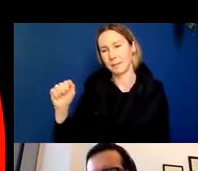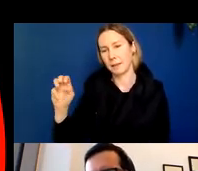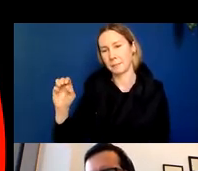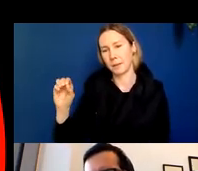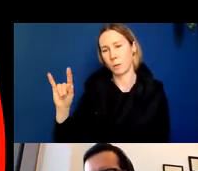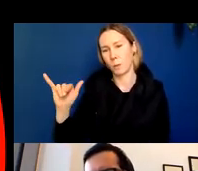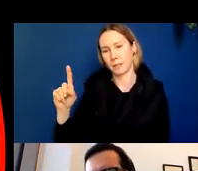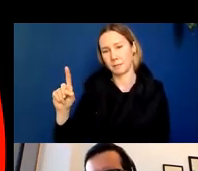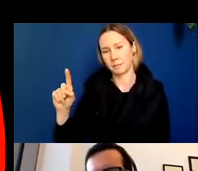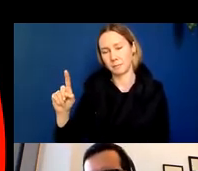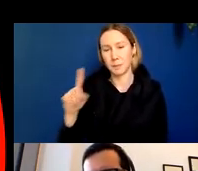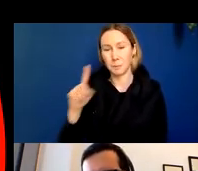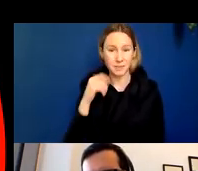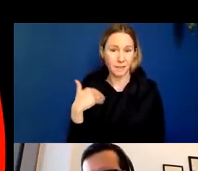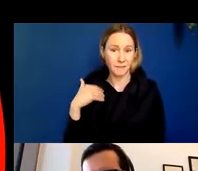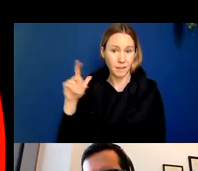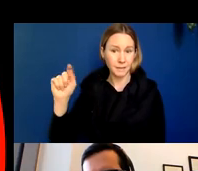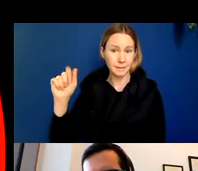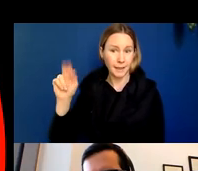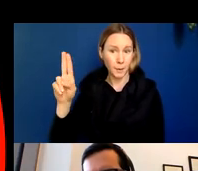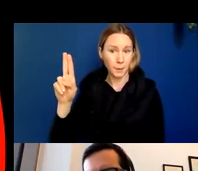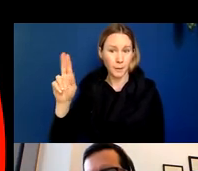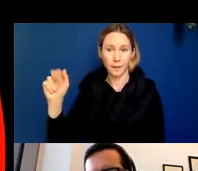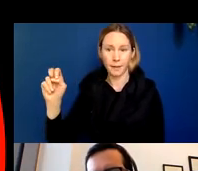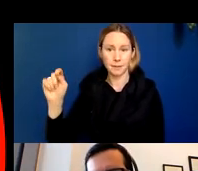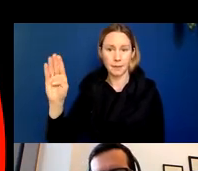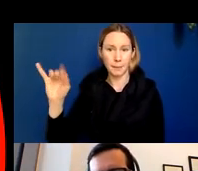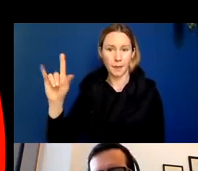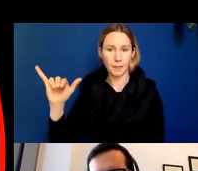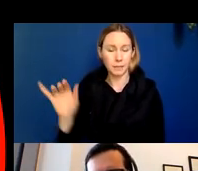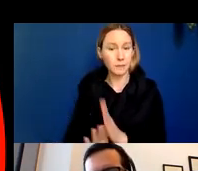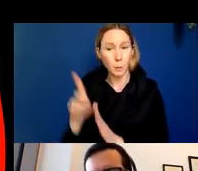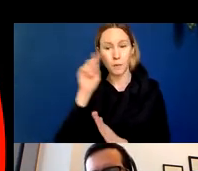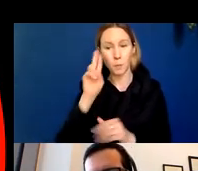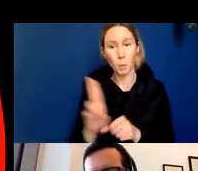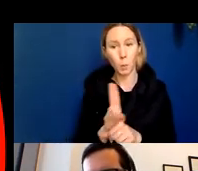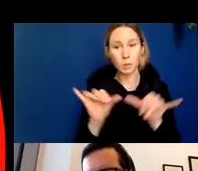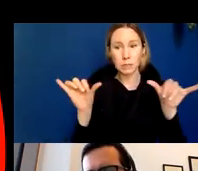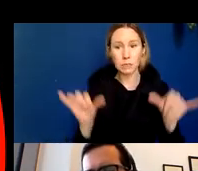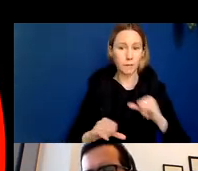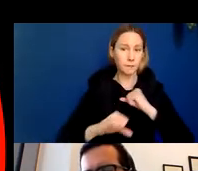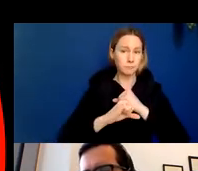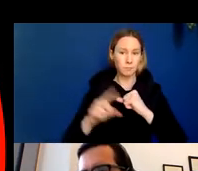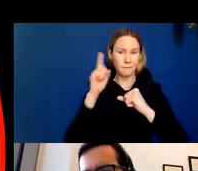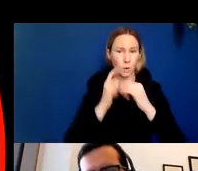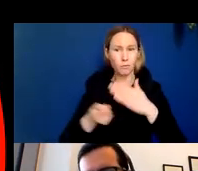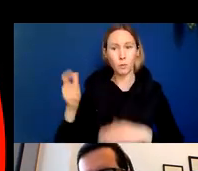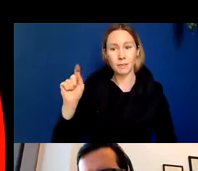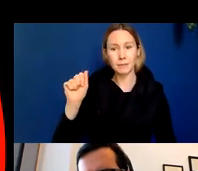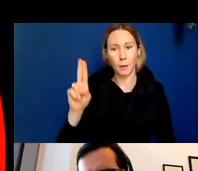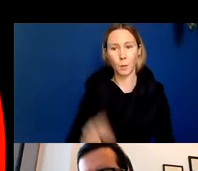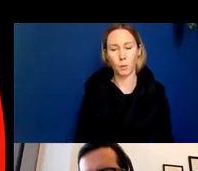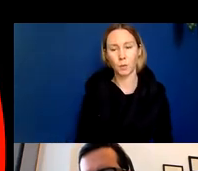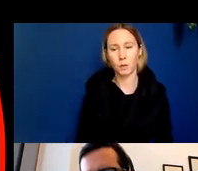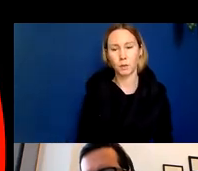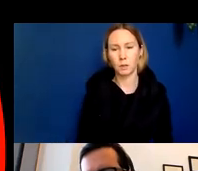actually been anti-tau antibodies that have been developed to use the immune system to remove tau from the brain and this is not an